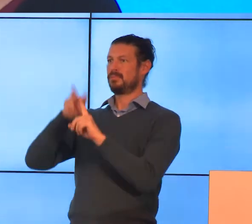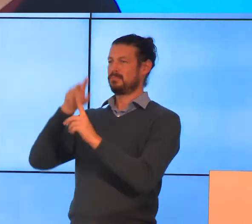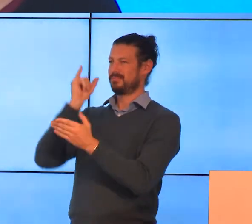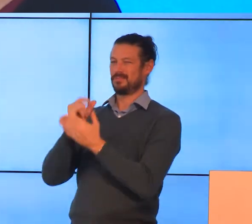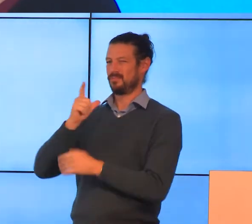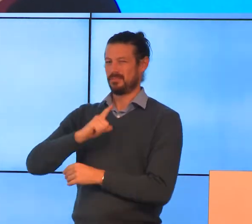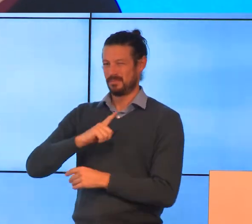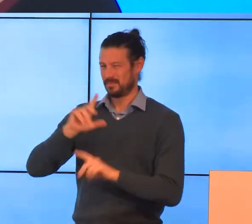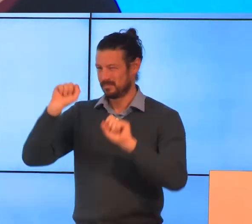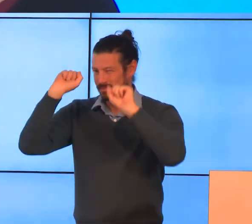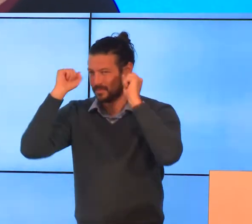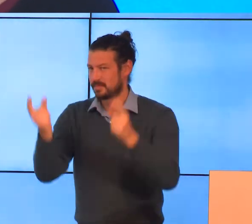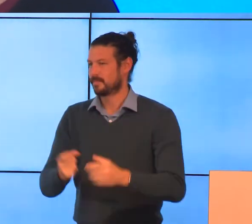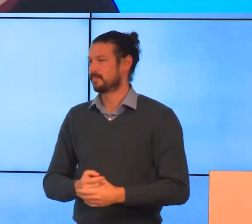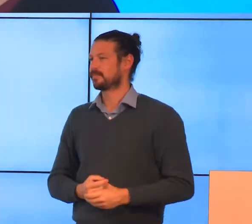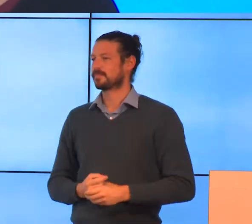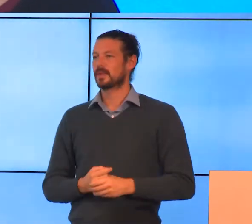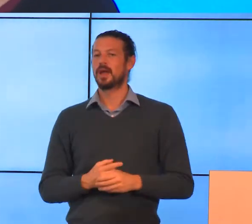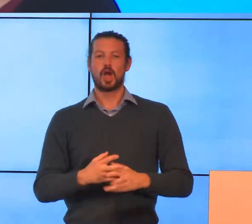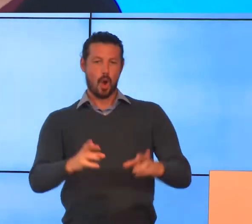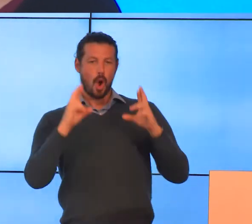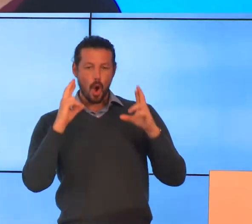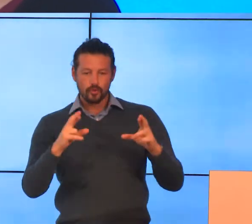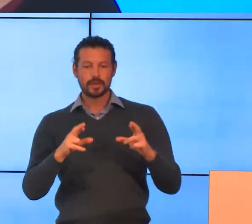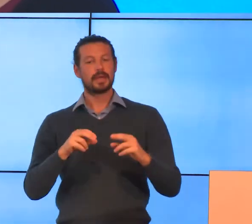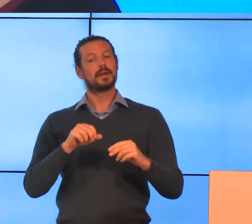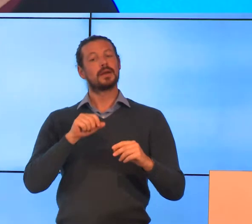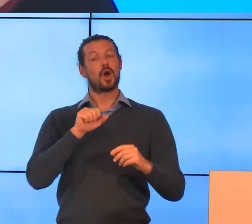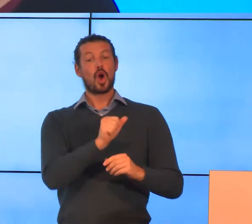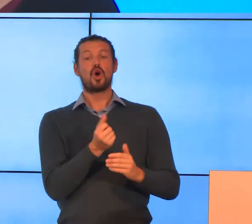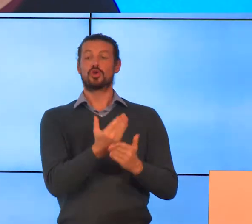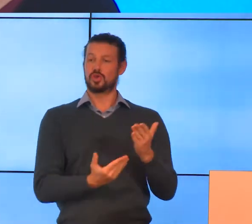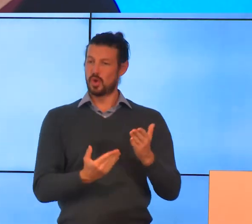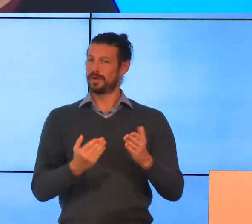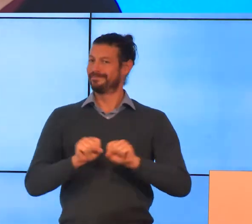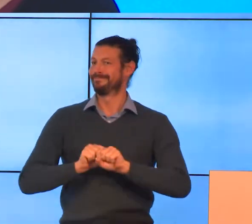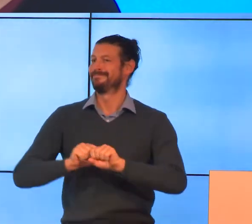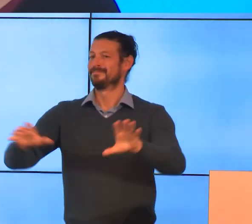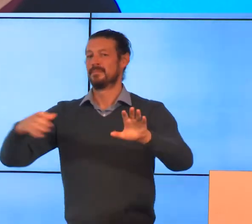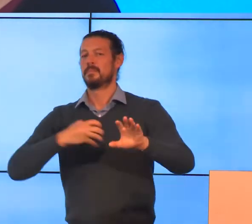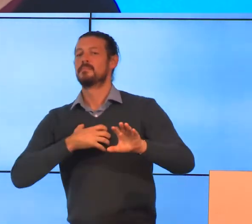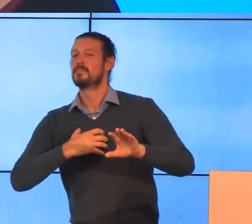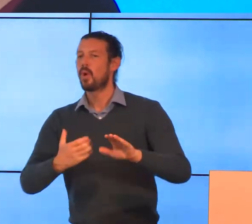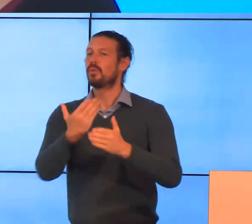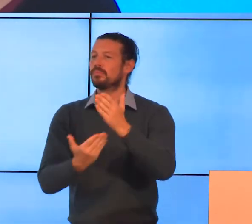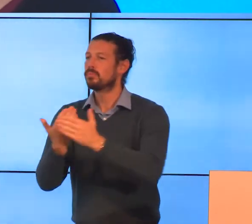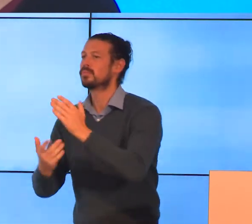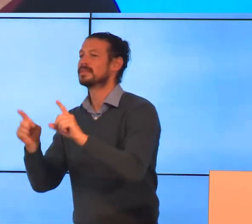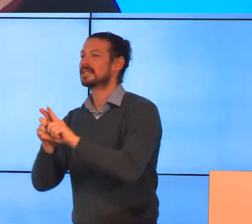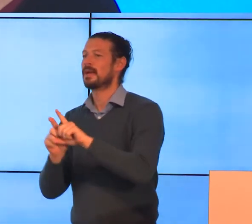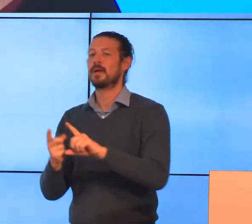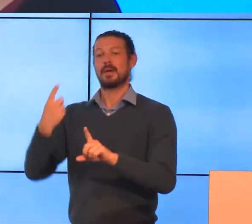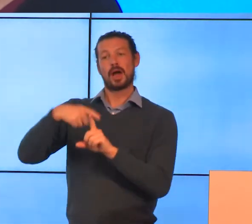was rejected. So I hope that we have lots more stories like that and that we hear some from the advocacy agencies who are using